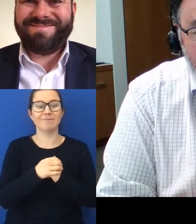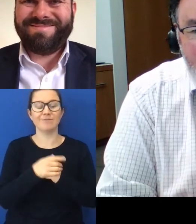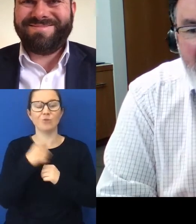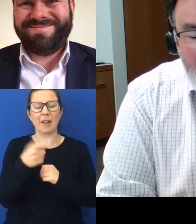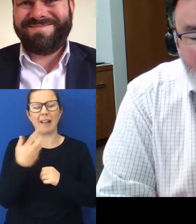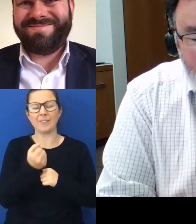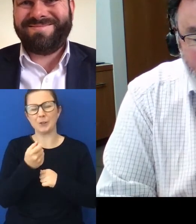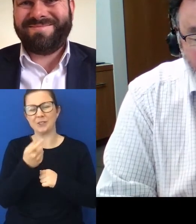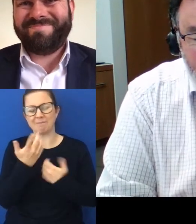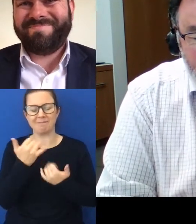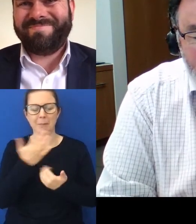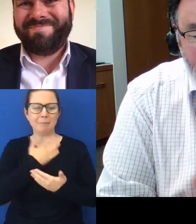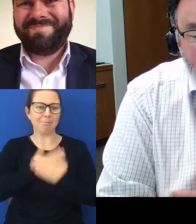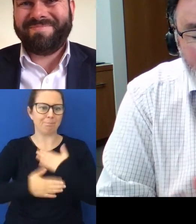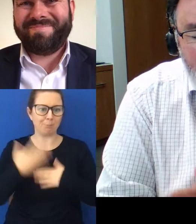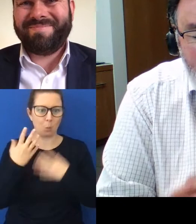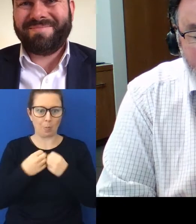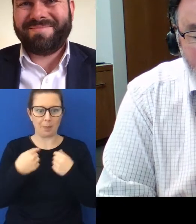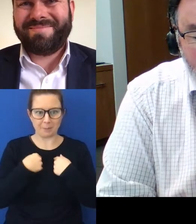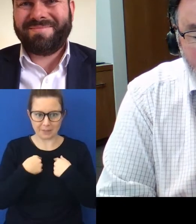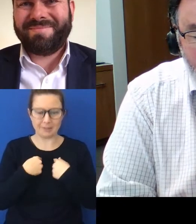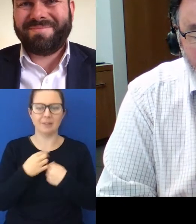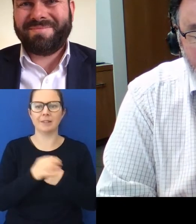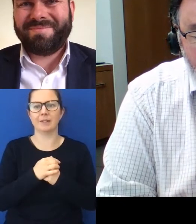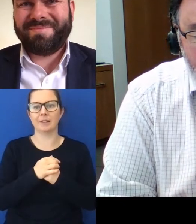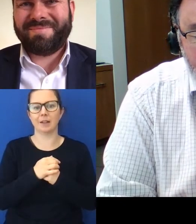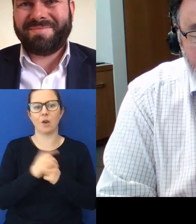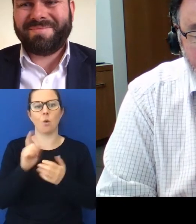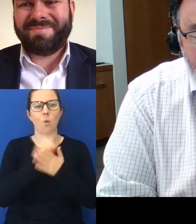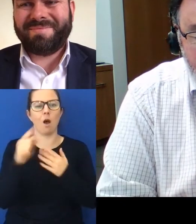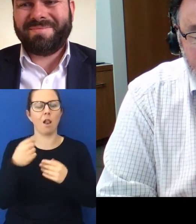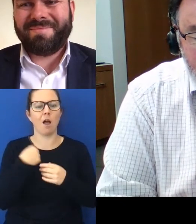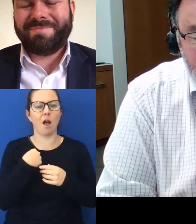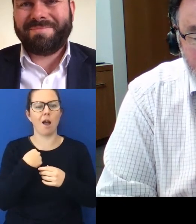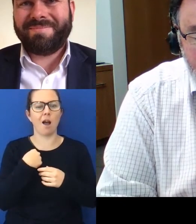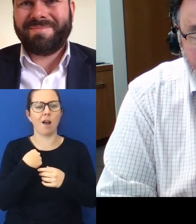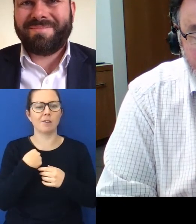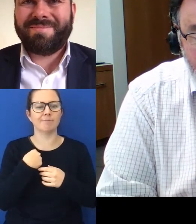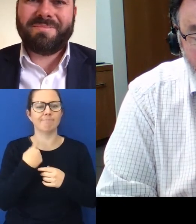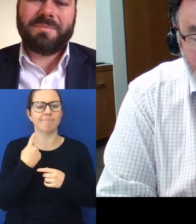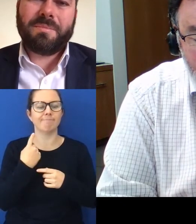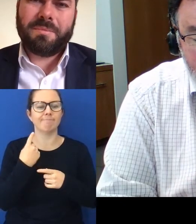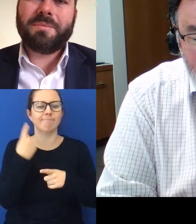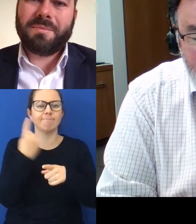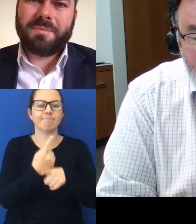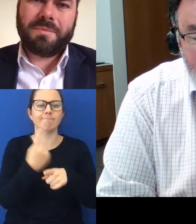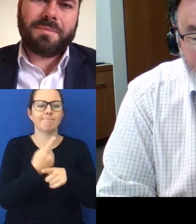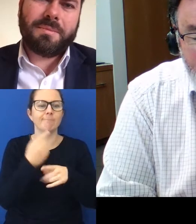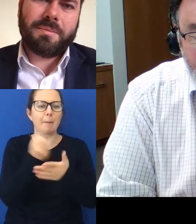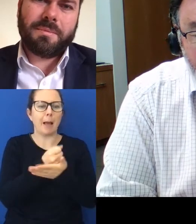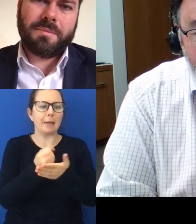with me while I go through some basic talking points,